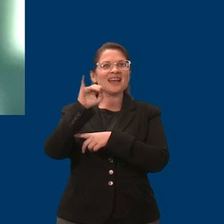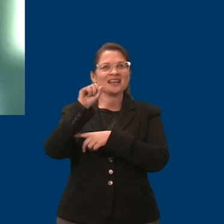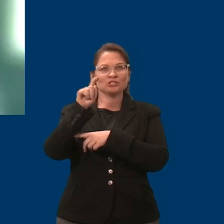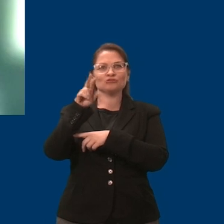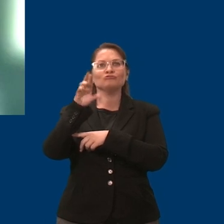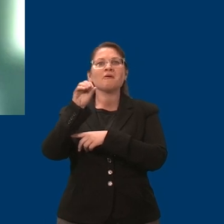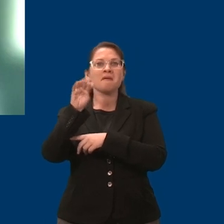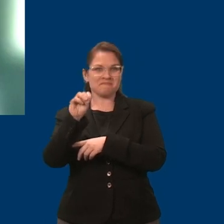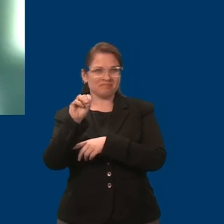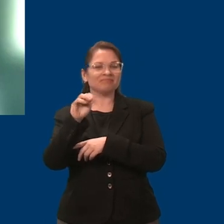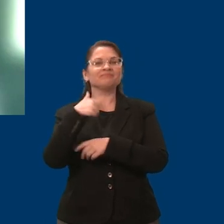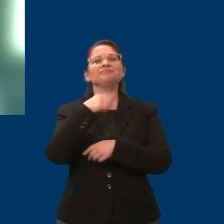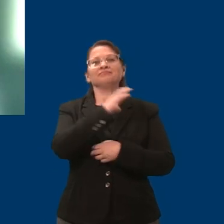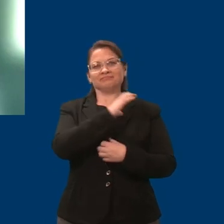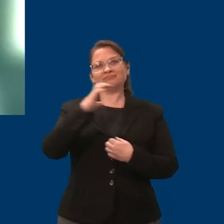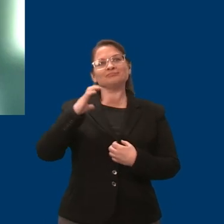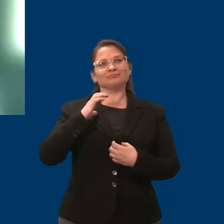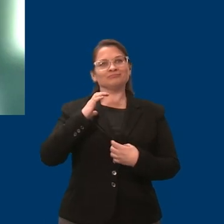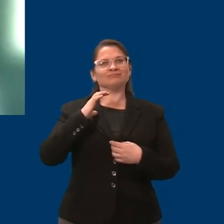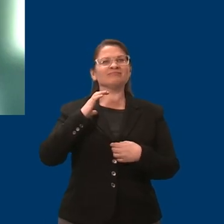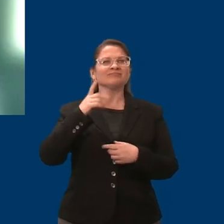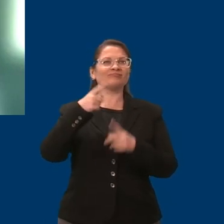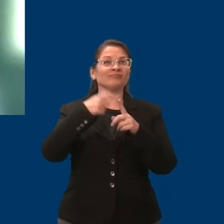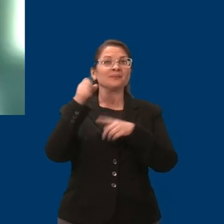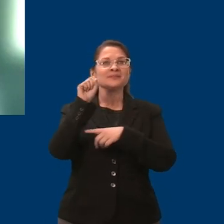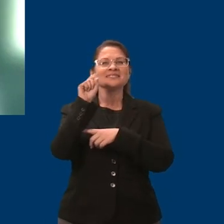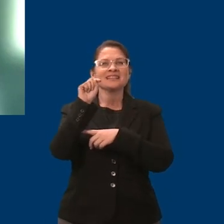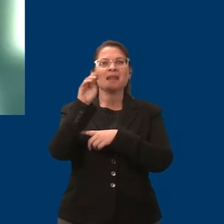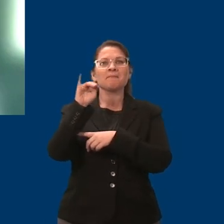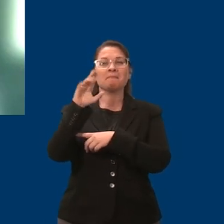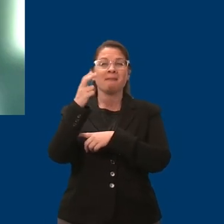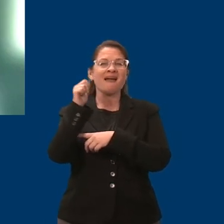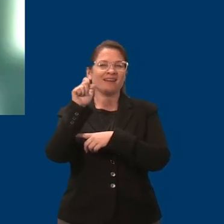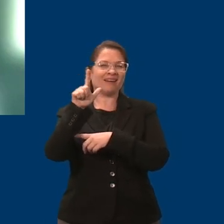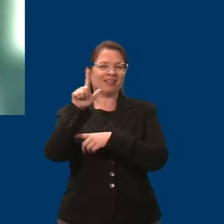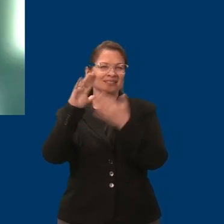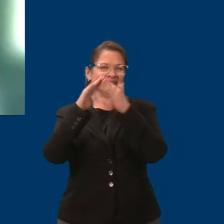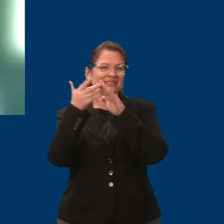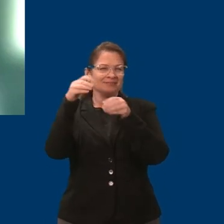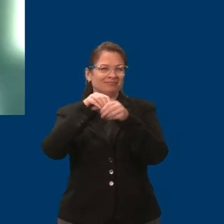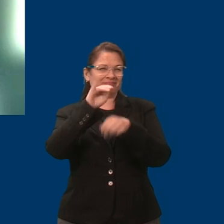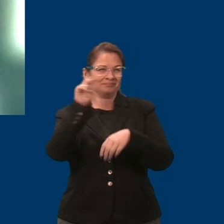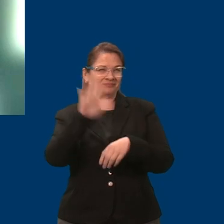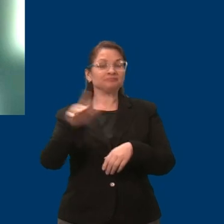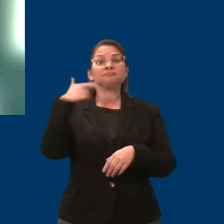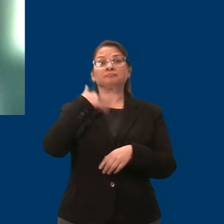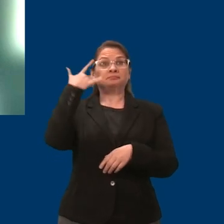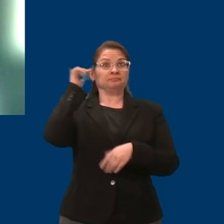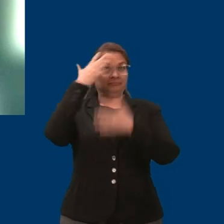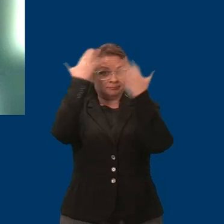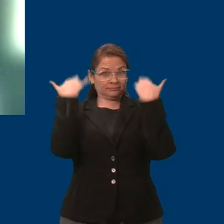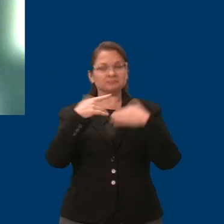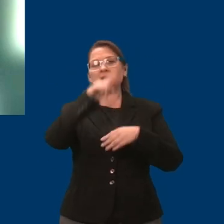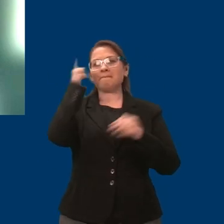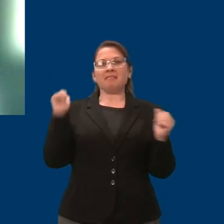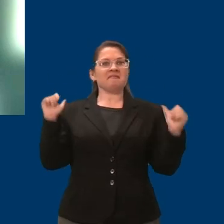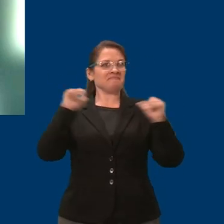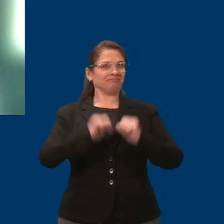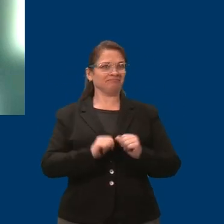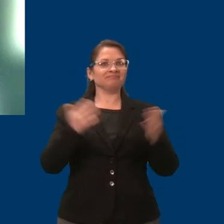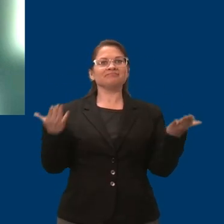St. Michael, Minnesota. I have long blonde hair and I'm wearing a black suit jacket and I'm sitting in my home office.